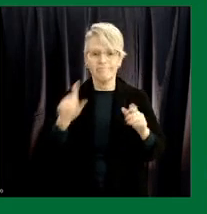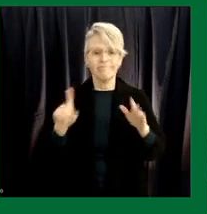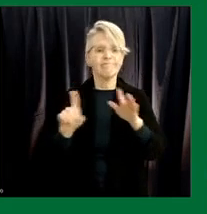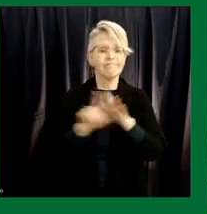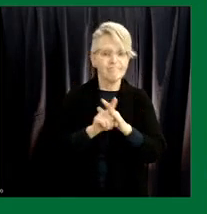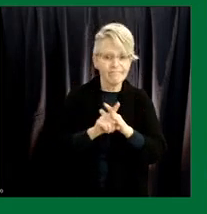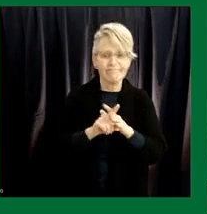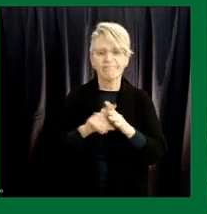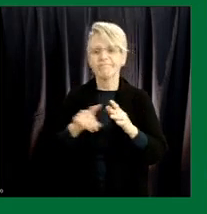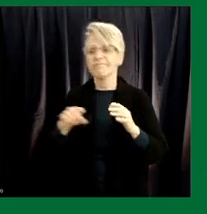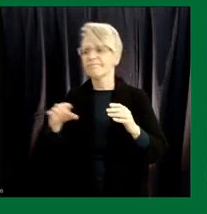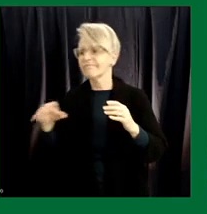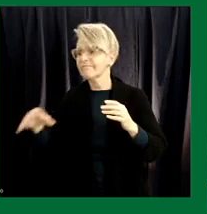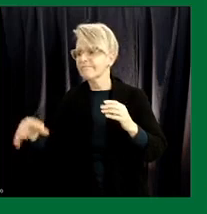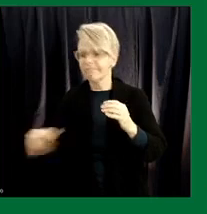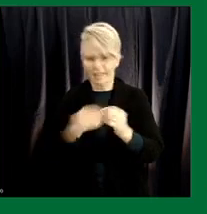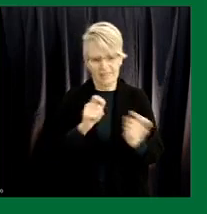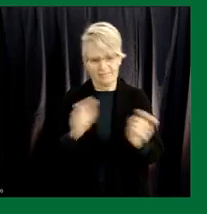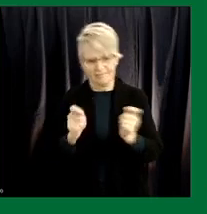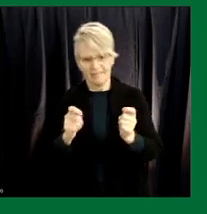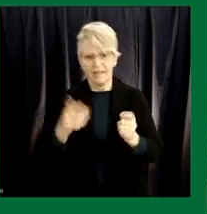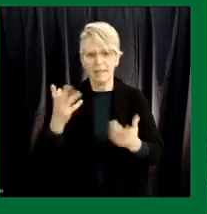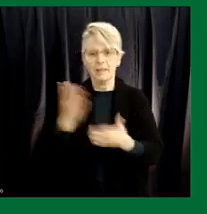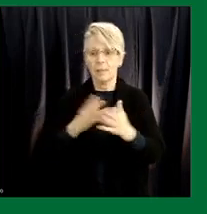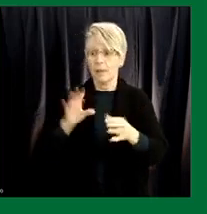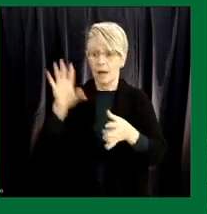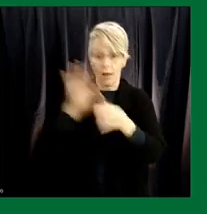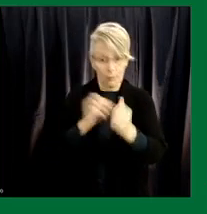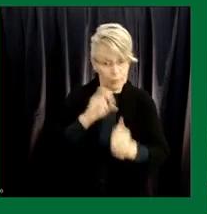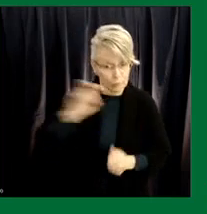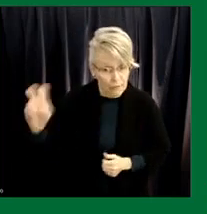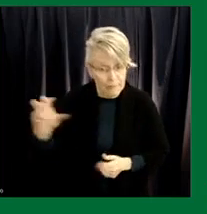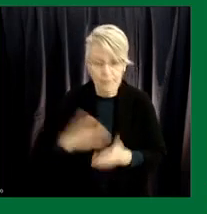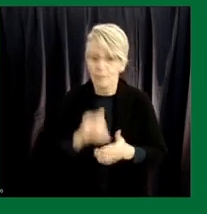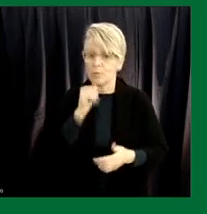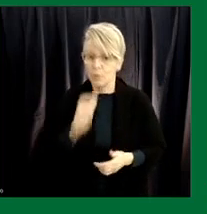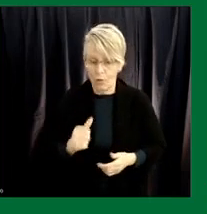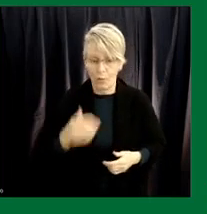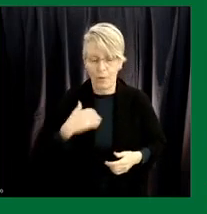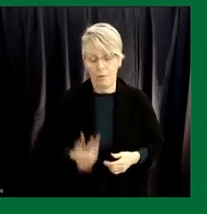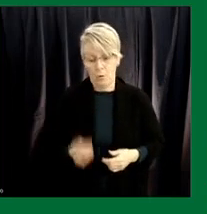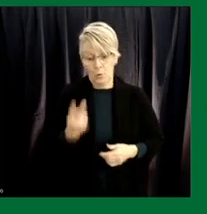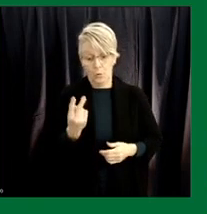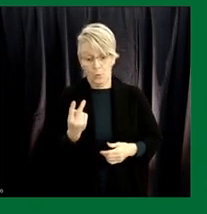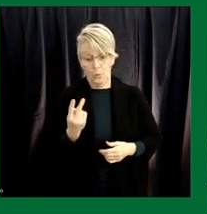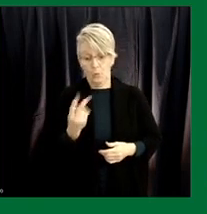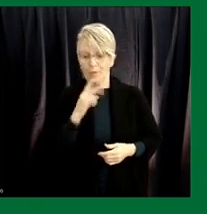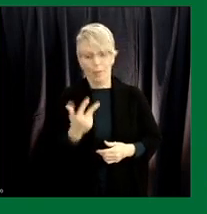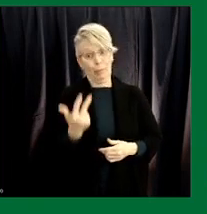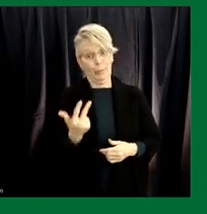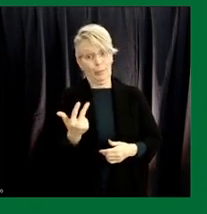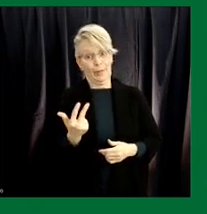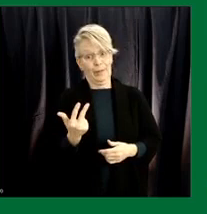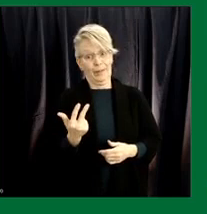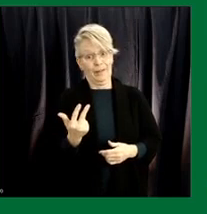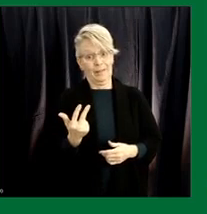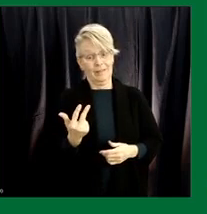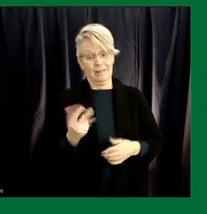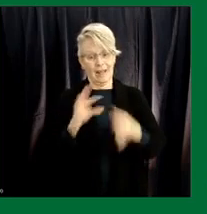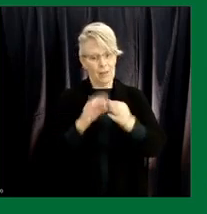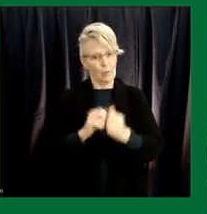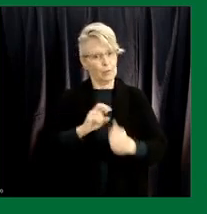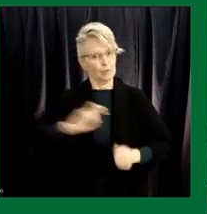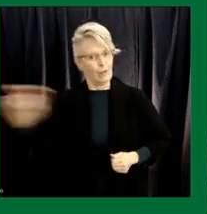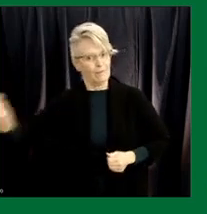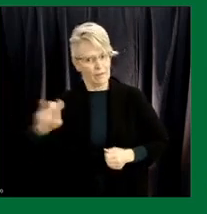related and non-travel related. We had seen three two variants of concern three actually initially linked to travel and